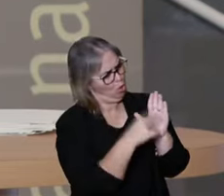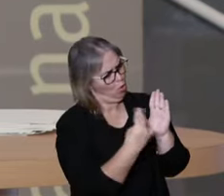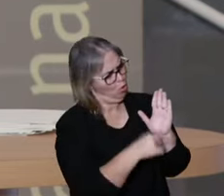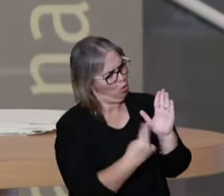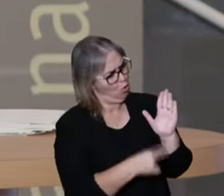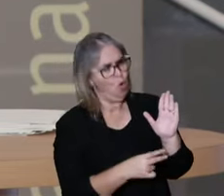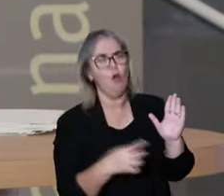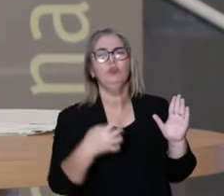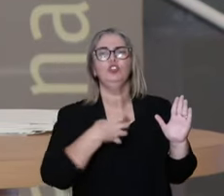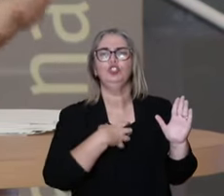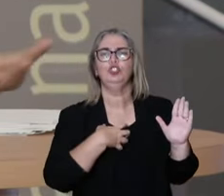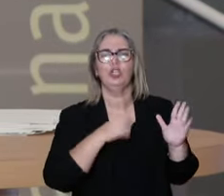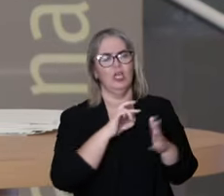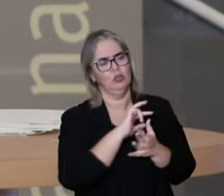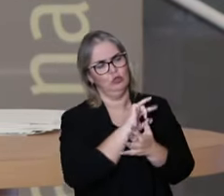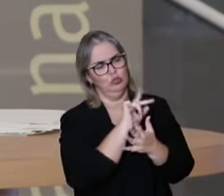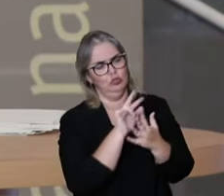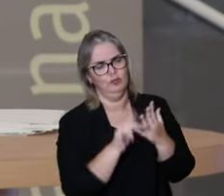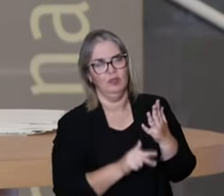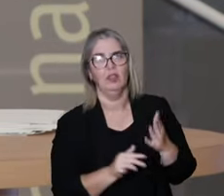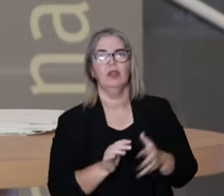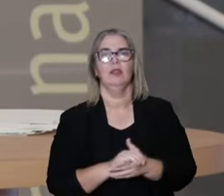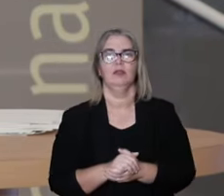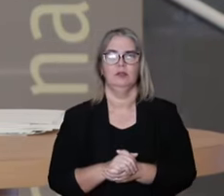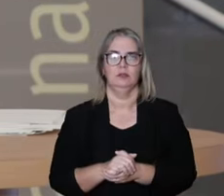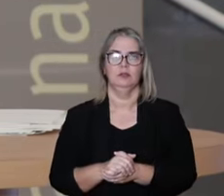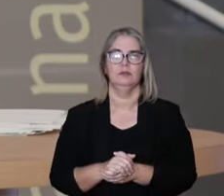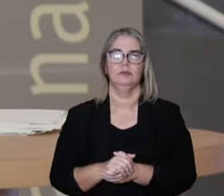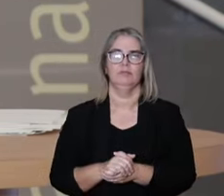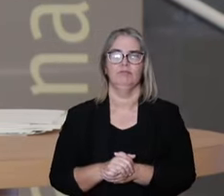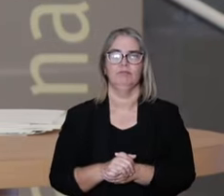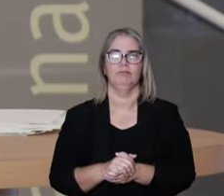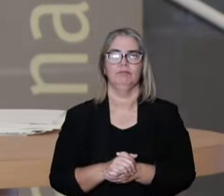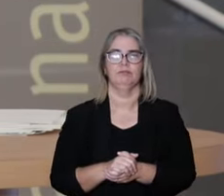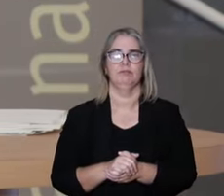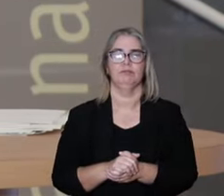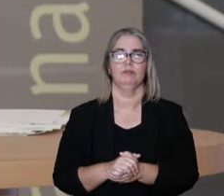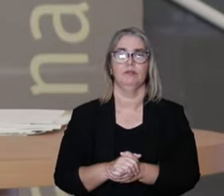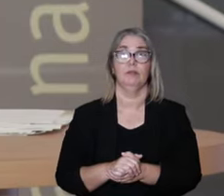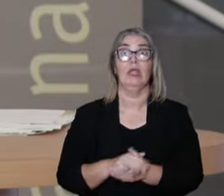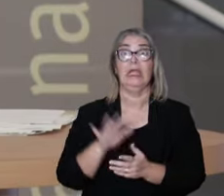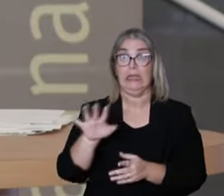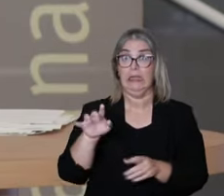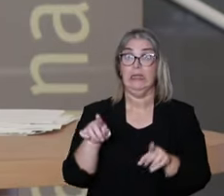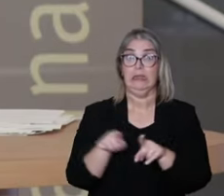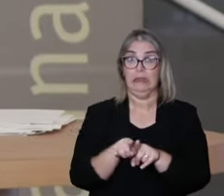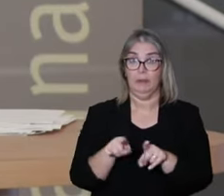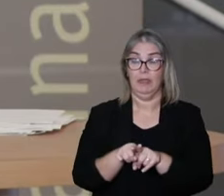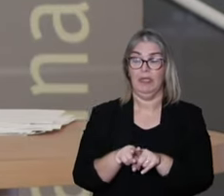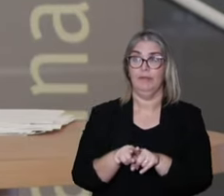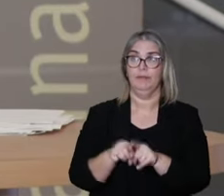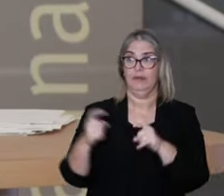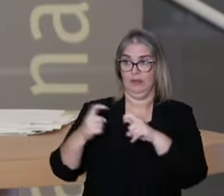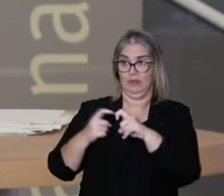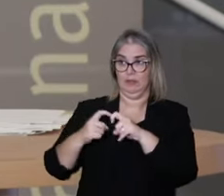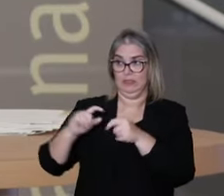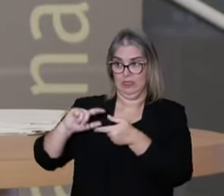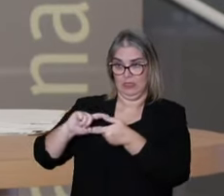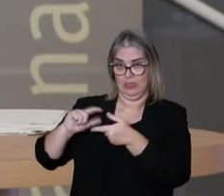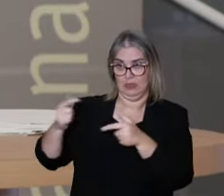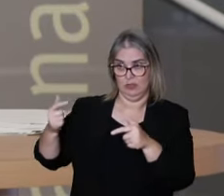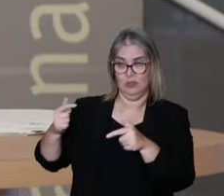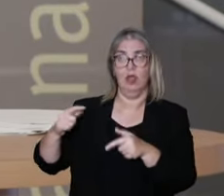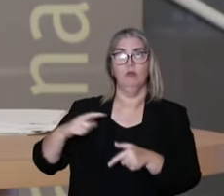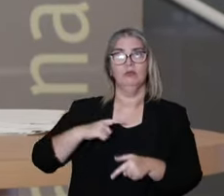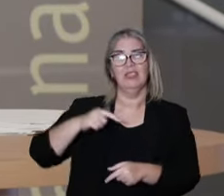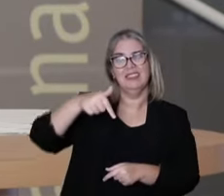We have different names, different schools of massages in the Chinese medicine. And also in the